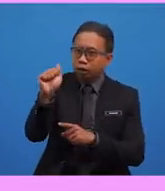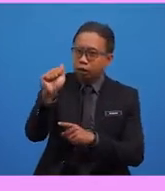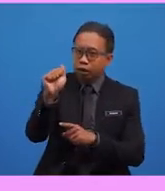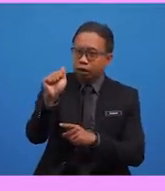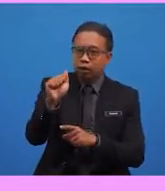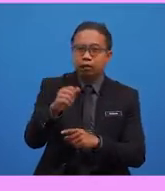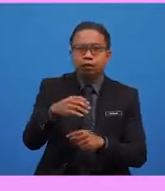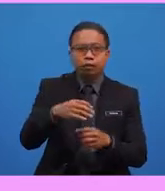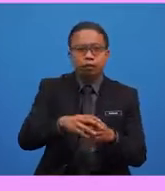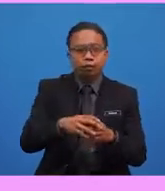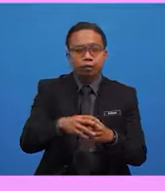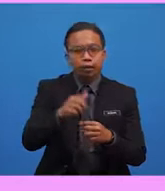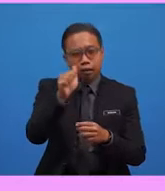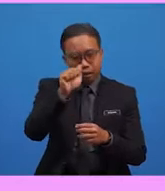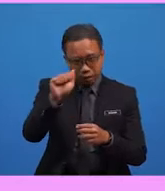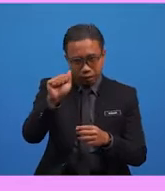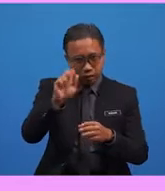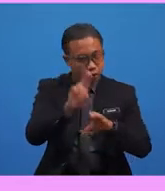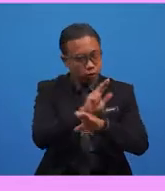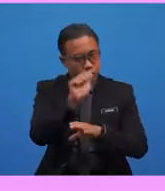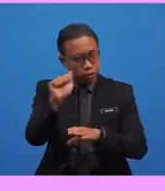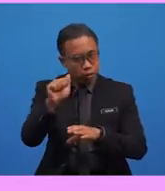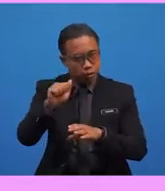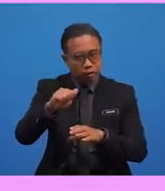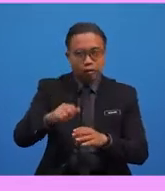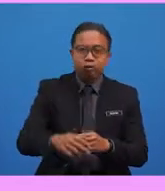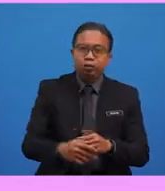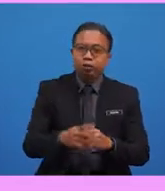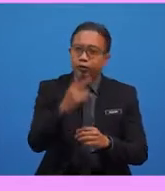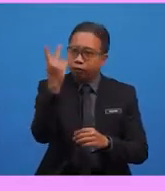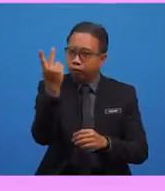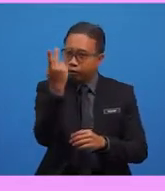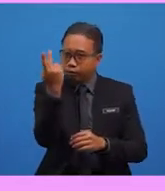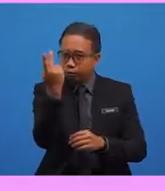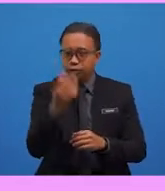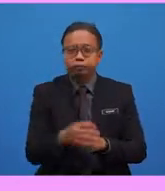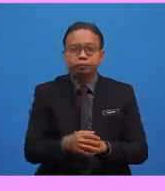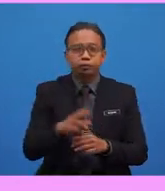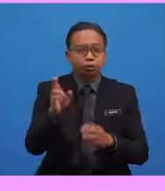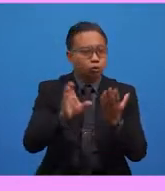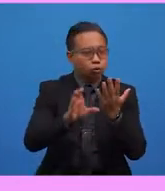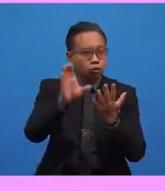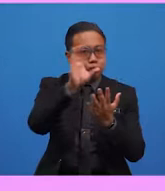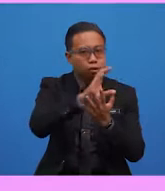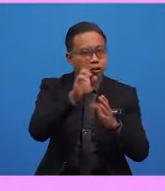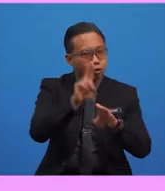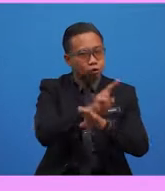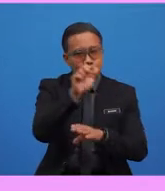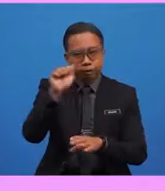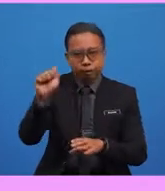a fan. This is because when a word starts with the consonant sound, we must use a.